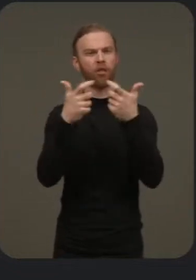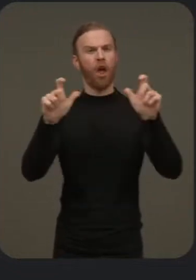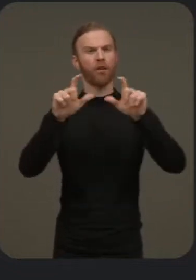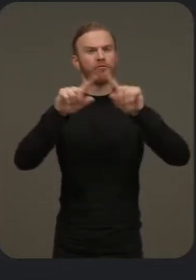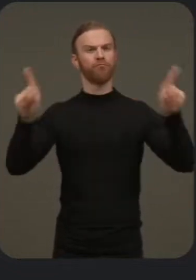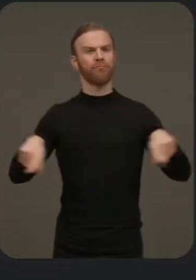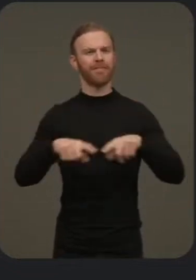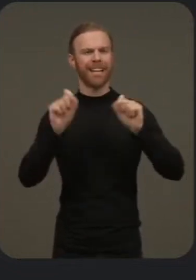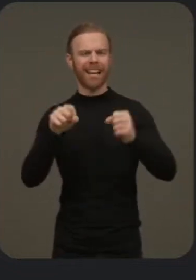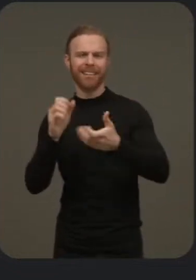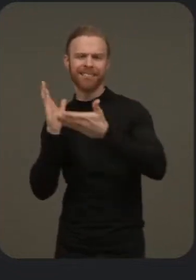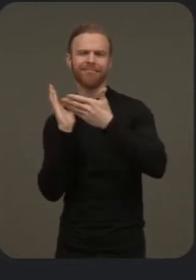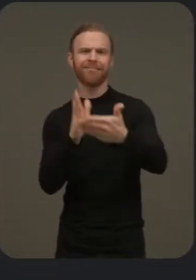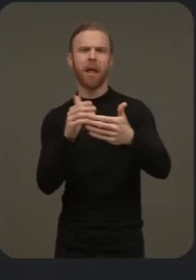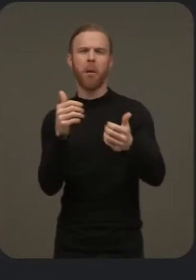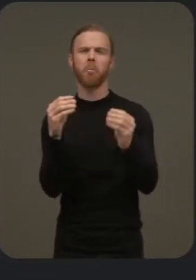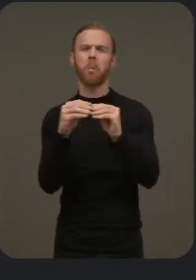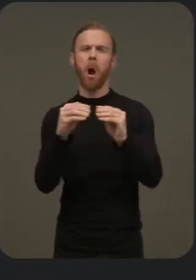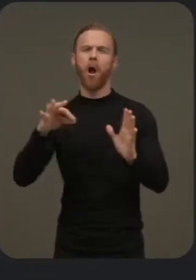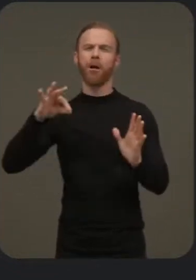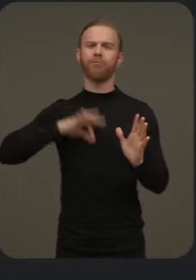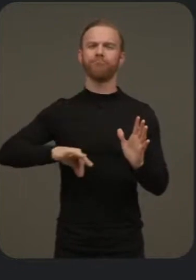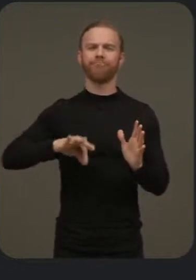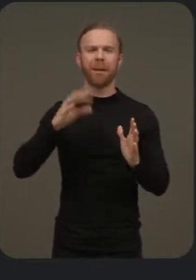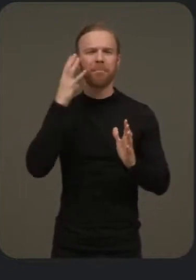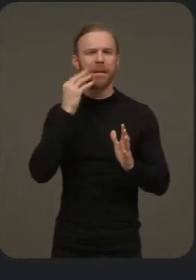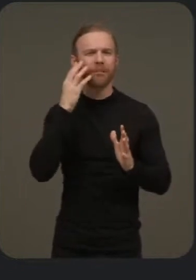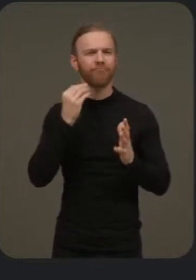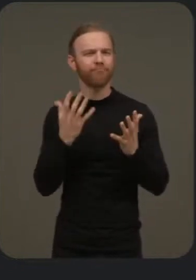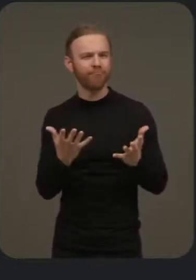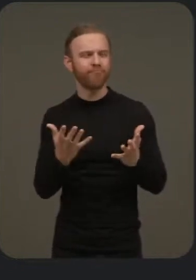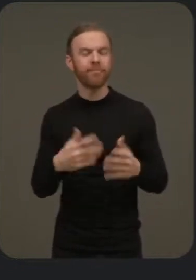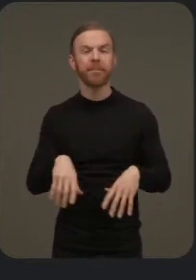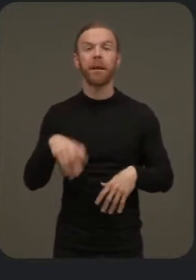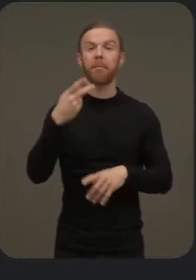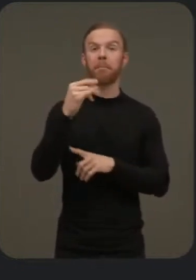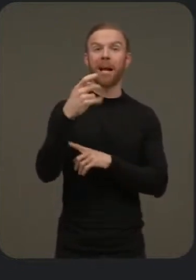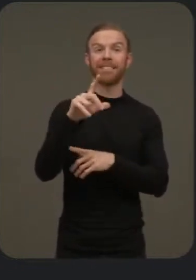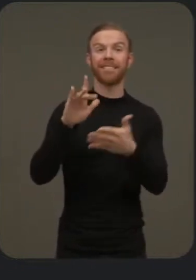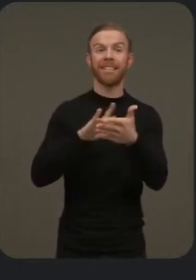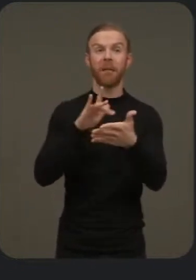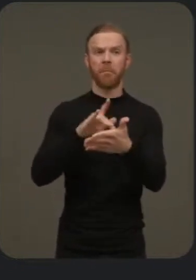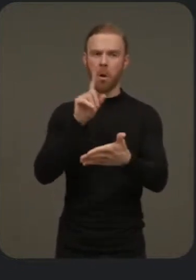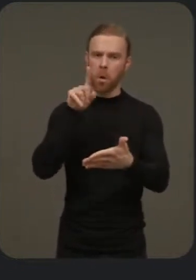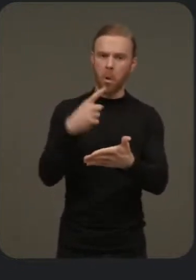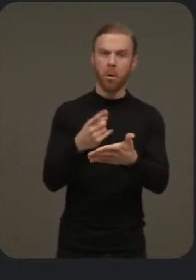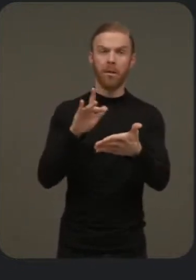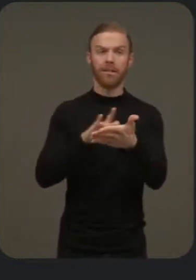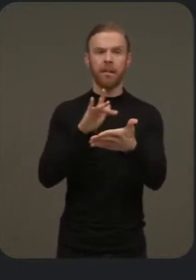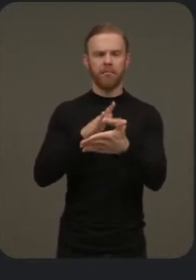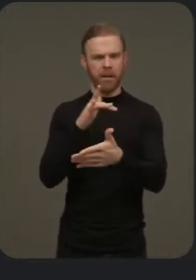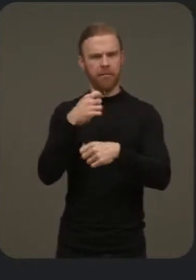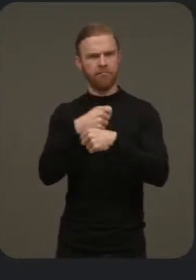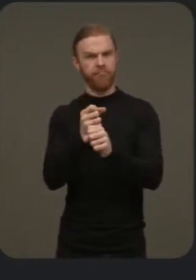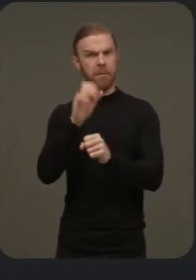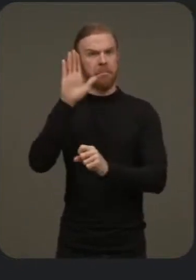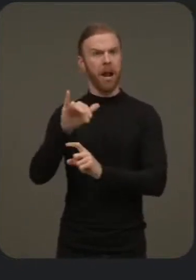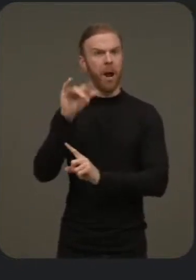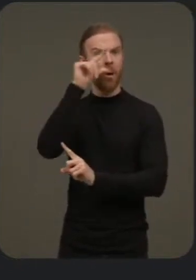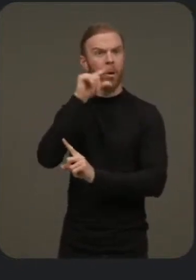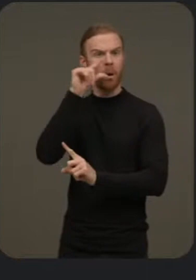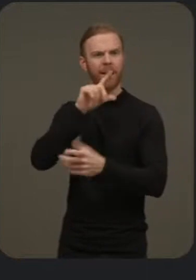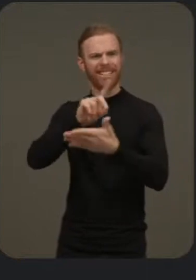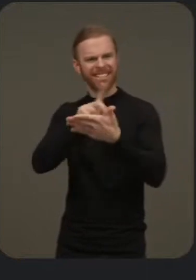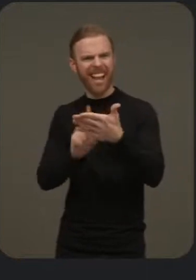a more helpful experience. Pixel Tablet is the only tablet engineered by Google and